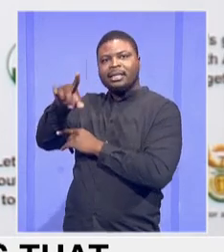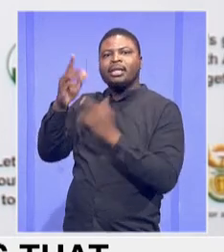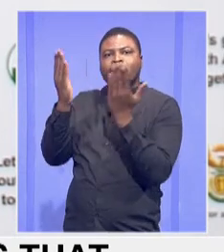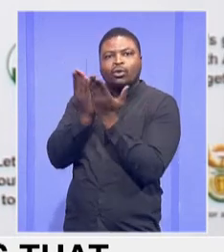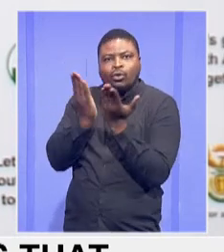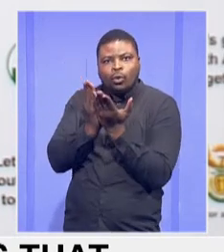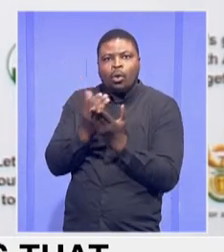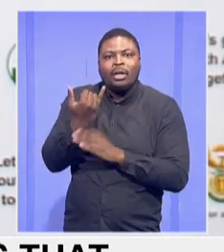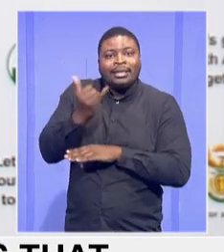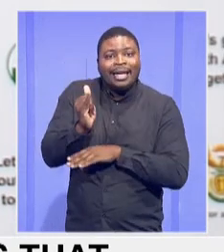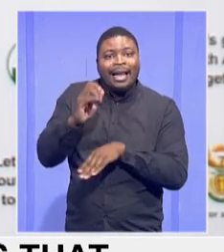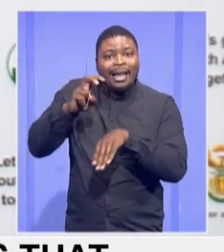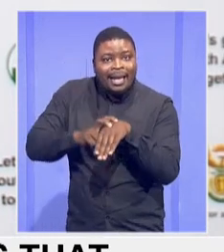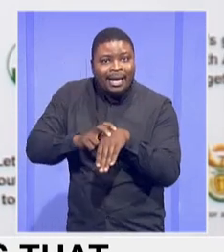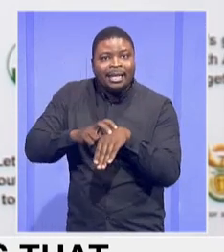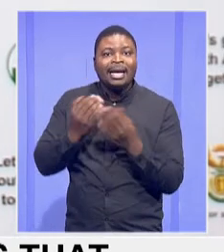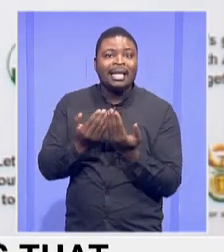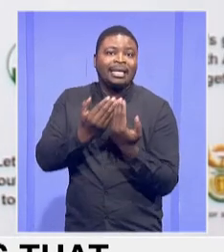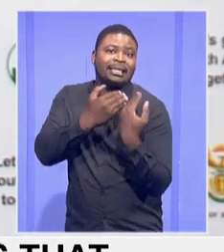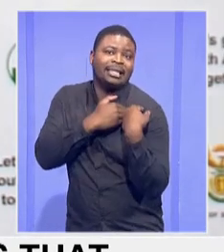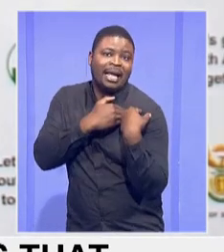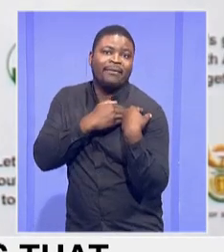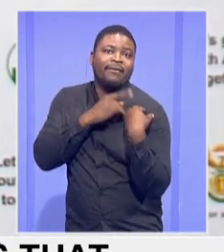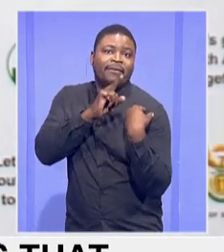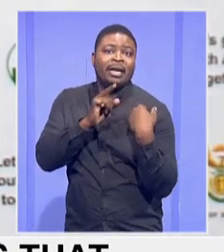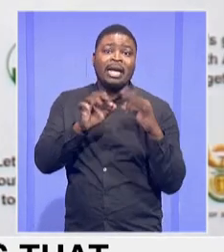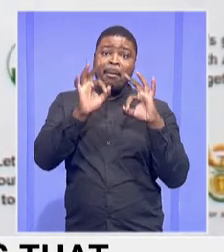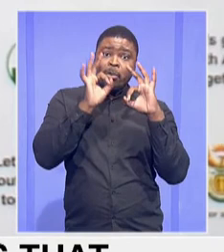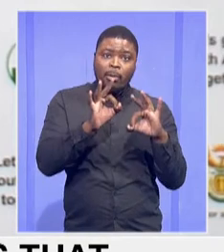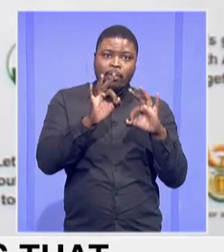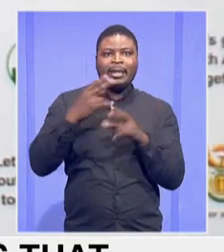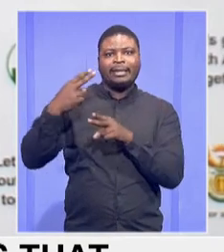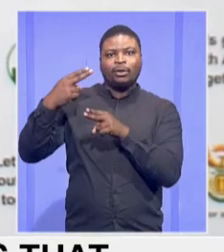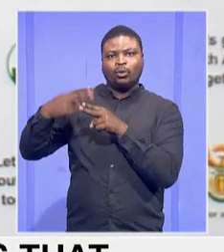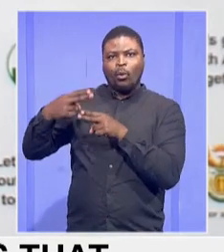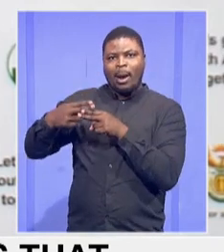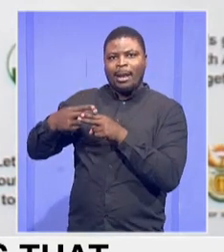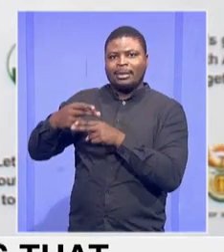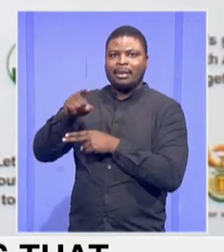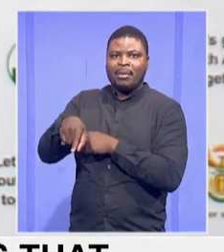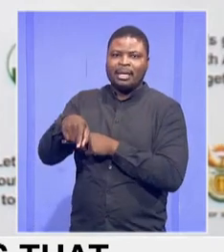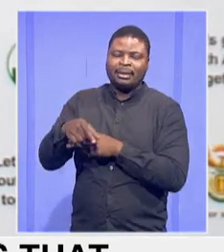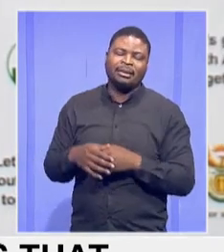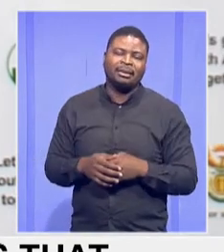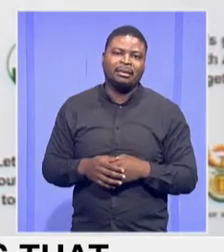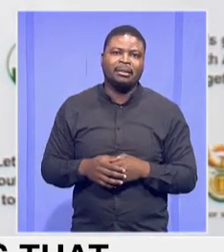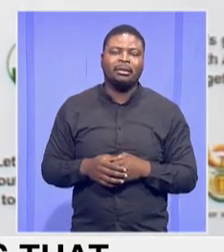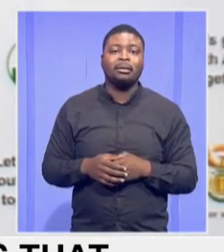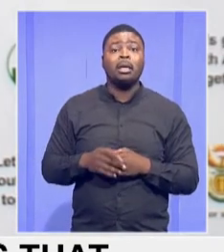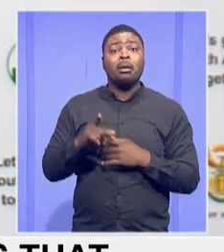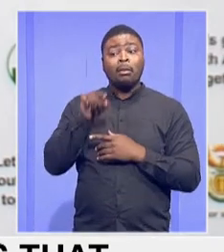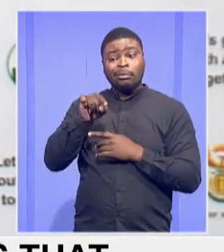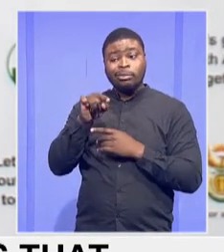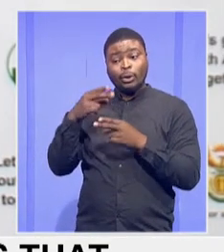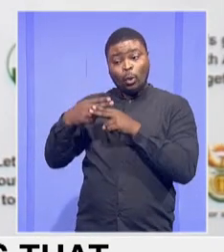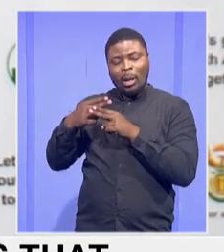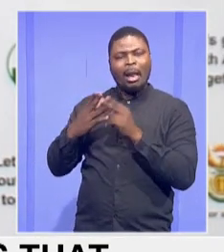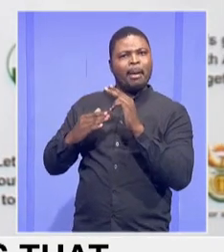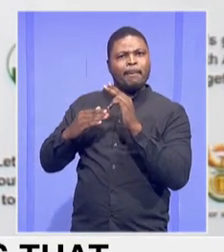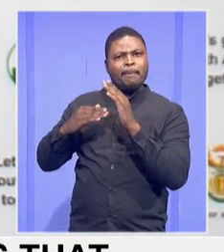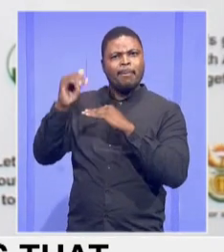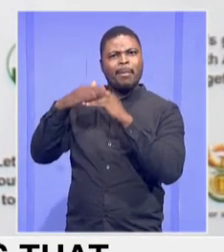with safe and appropriate sanitation. And we also, these are some of the toilets that